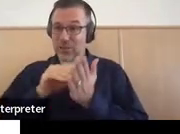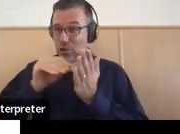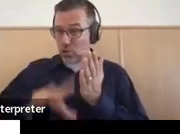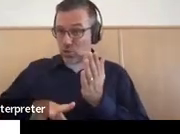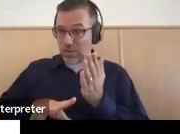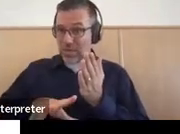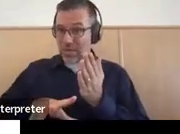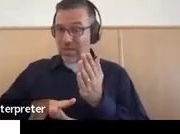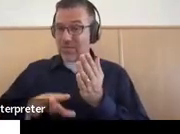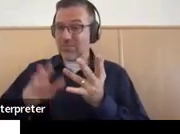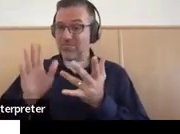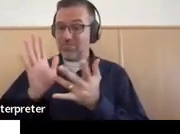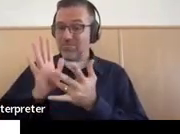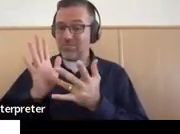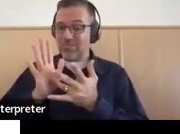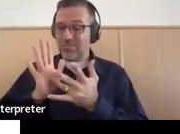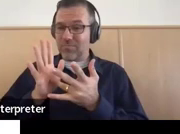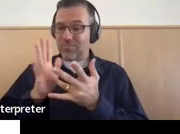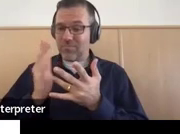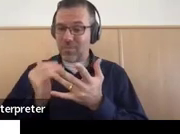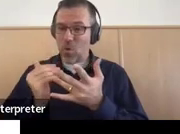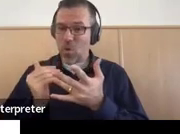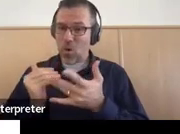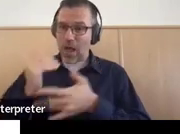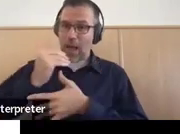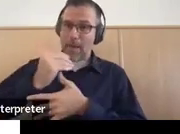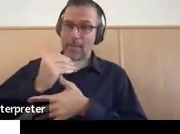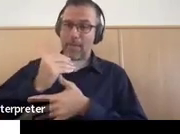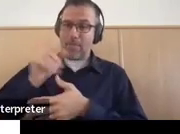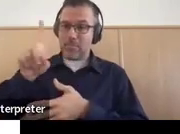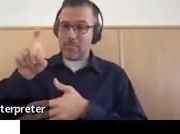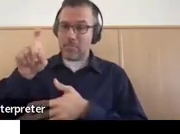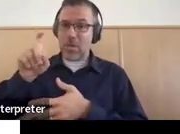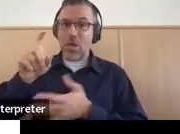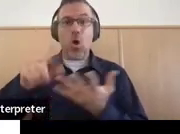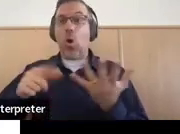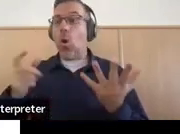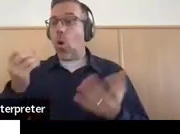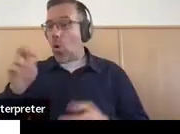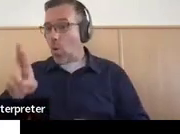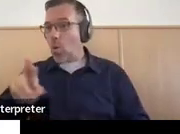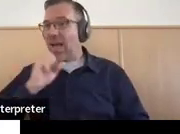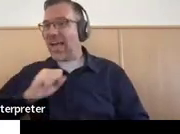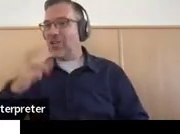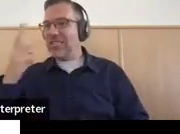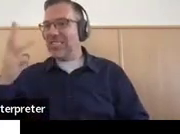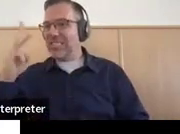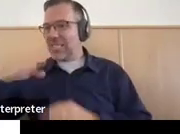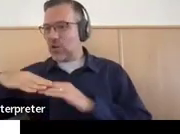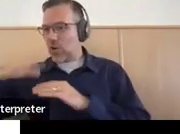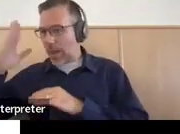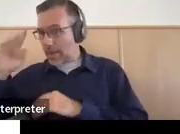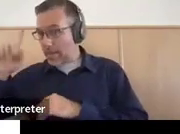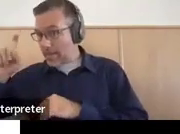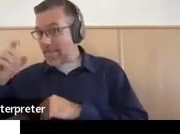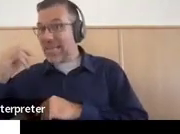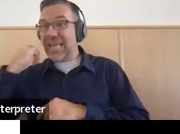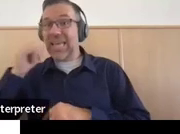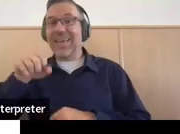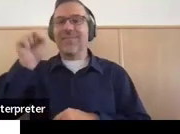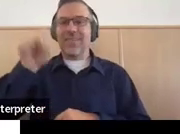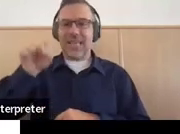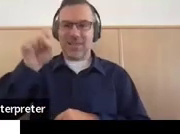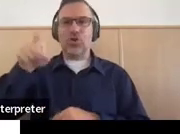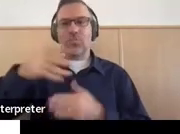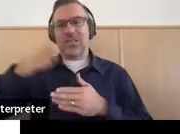above, or are they 16 years or older? And if yes, section 9 should be completed before completing the remainder of the IEP.